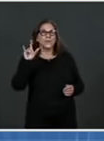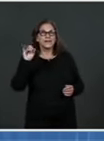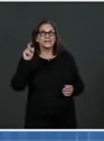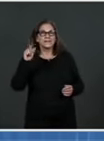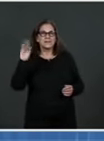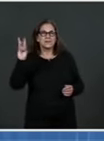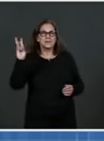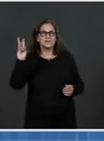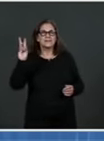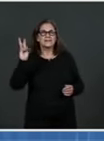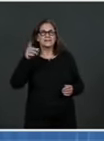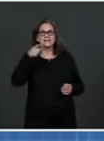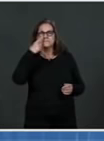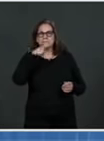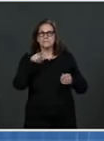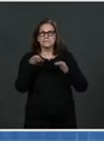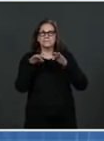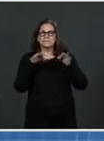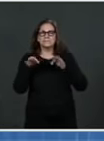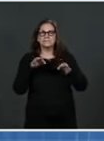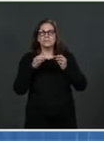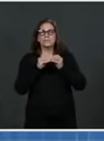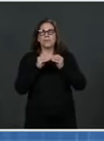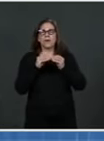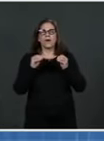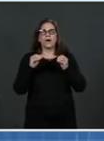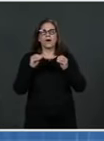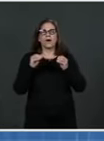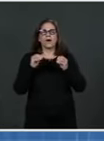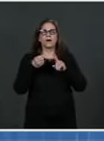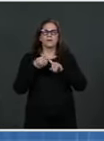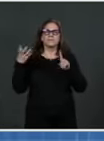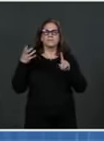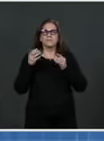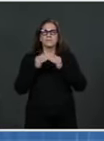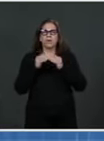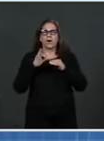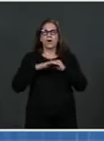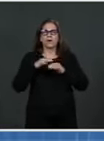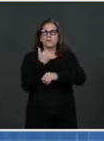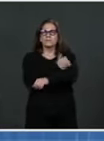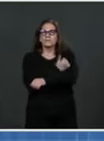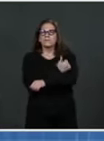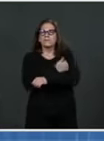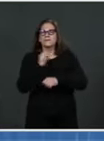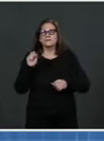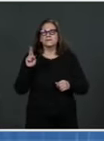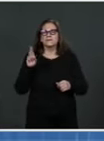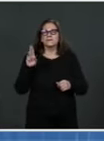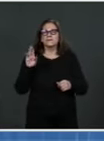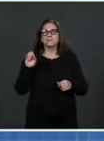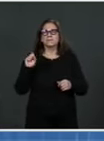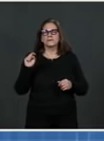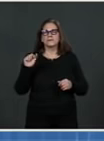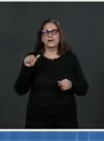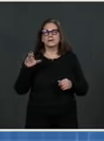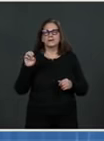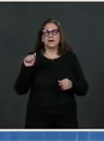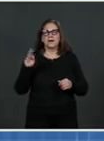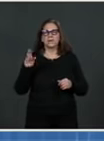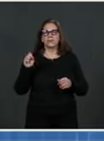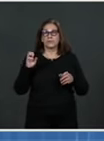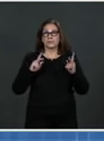the concerns around exacerbating the risk of COVID-19 among those people. Are there other groups that there's